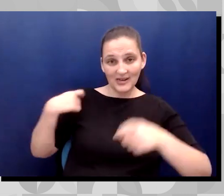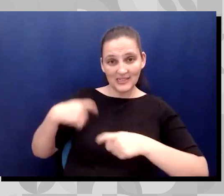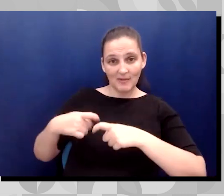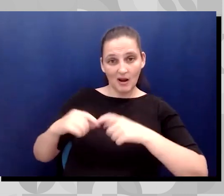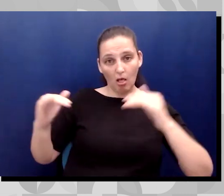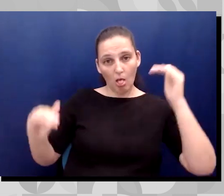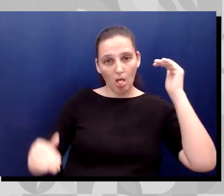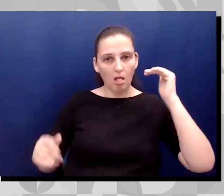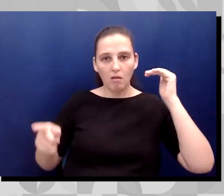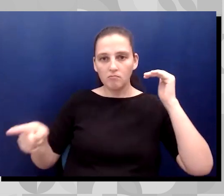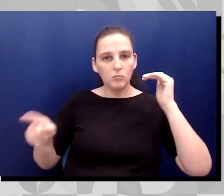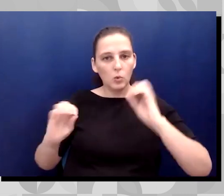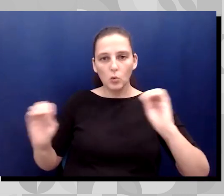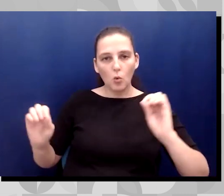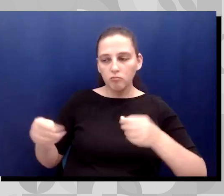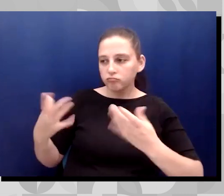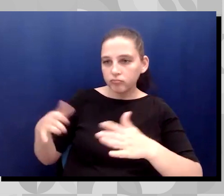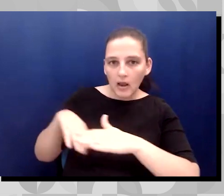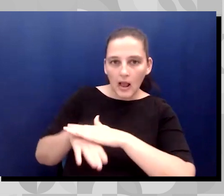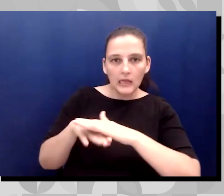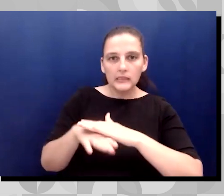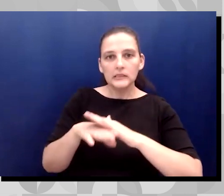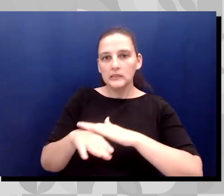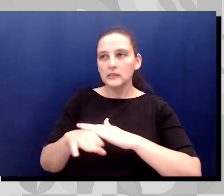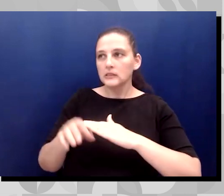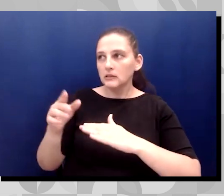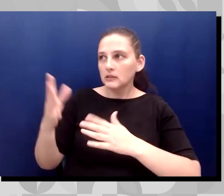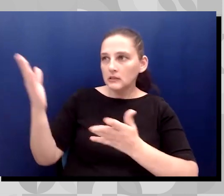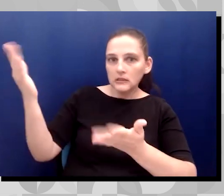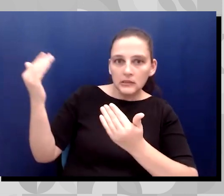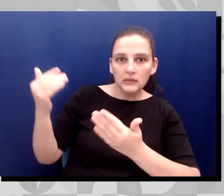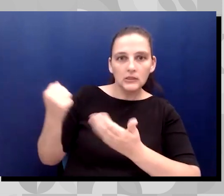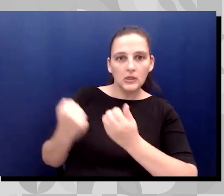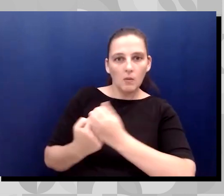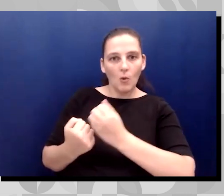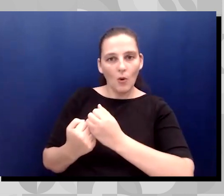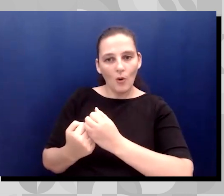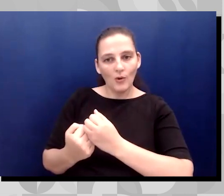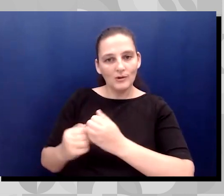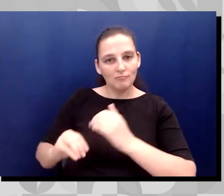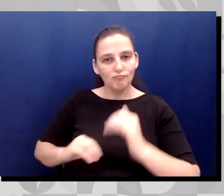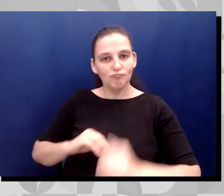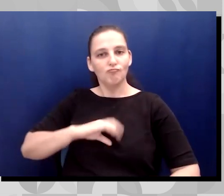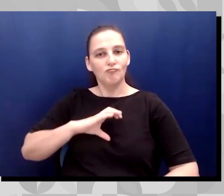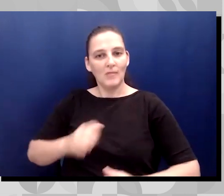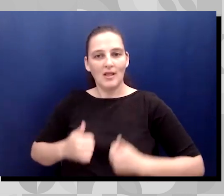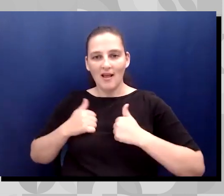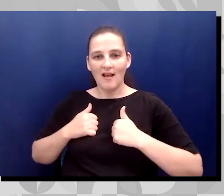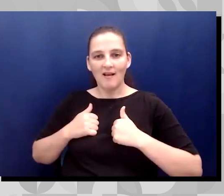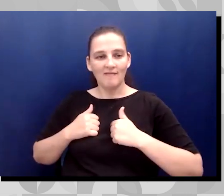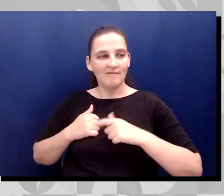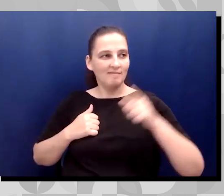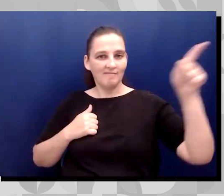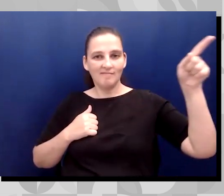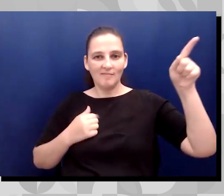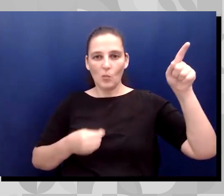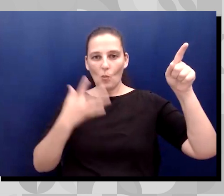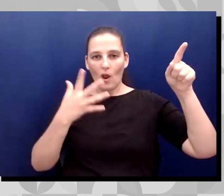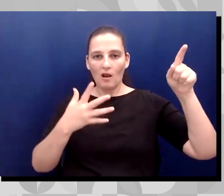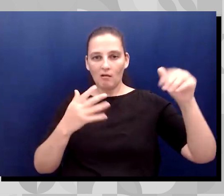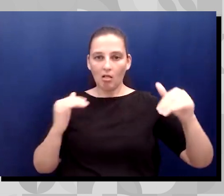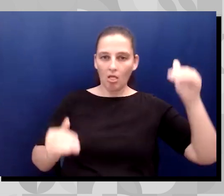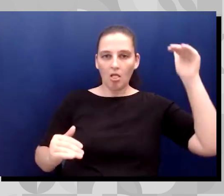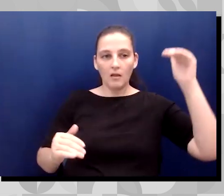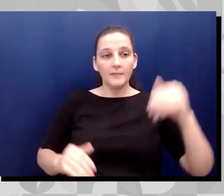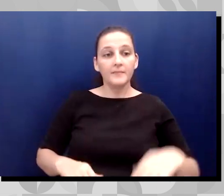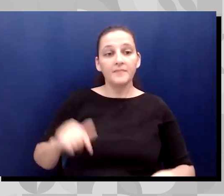and supports needed to live a meaningful life at the same rates as non-Hispanic whites. In Montgomery County, Maryland, where